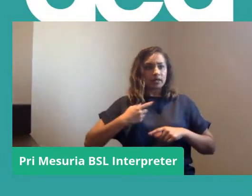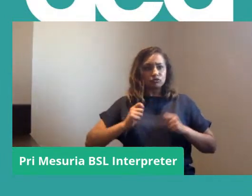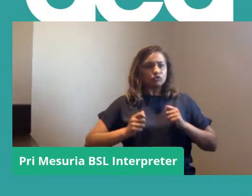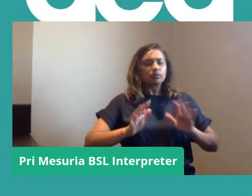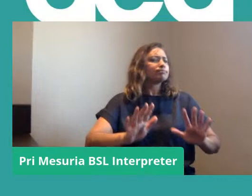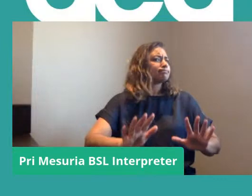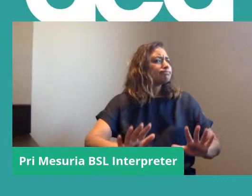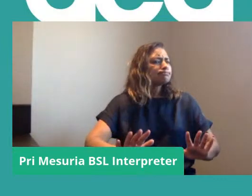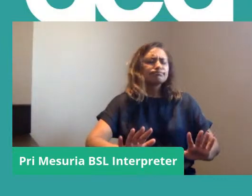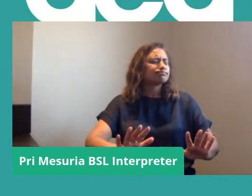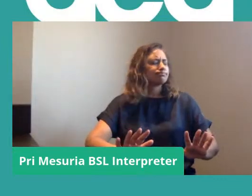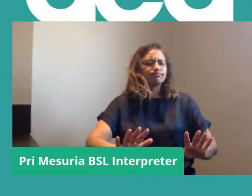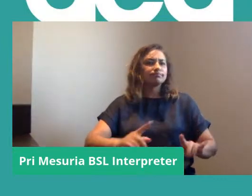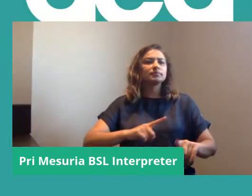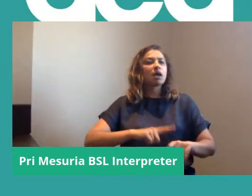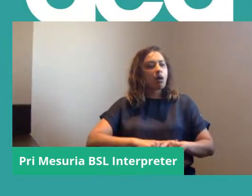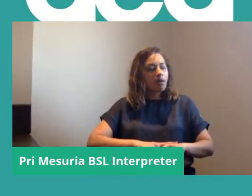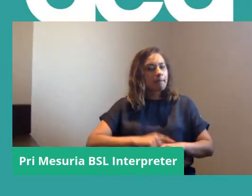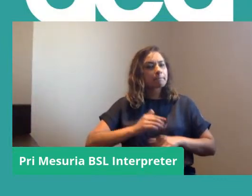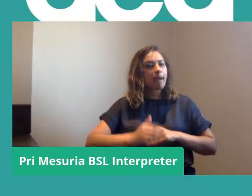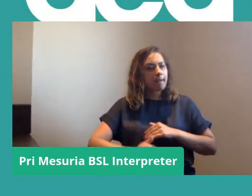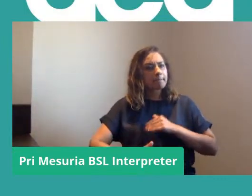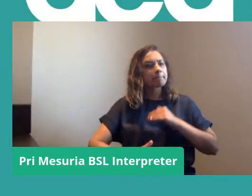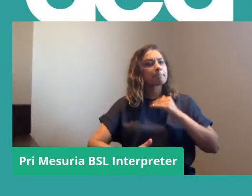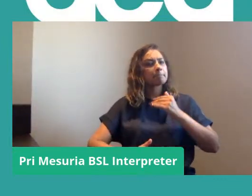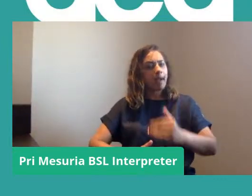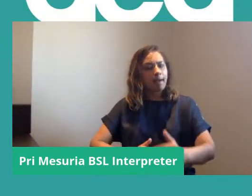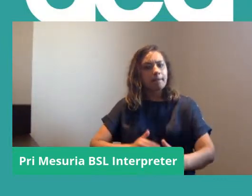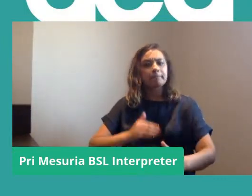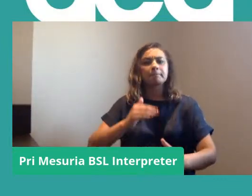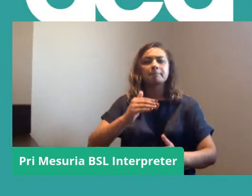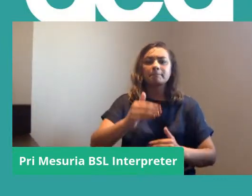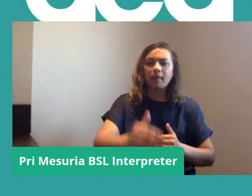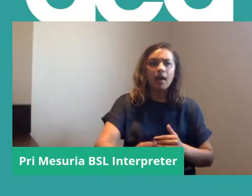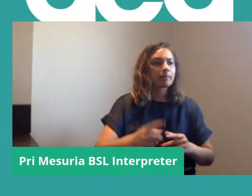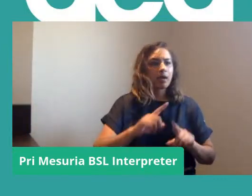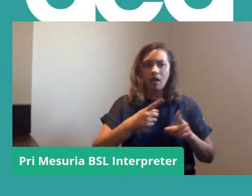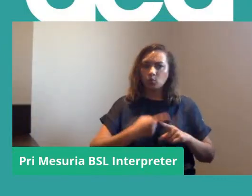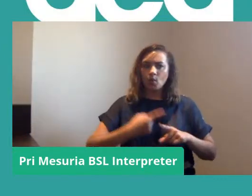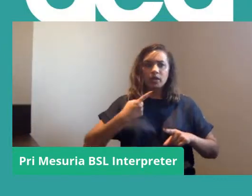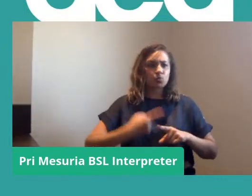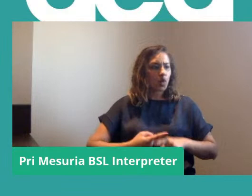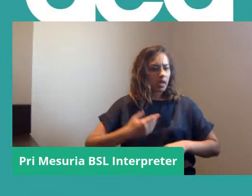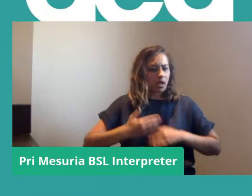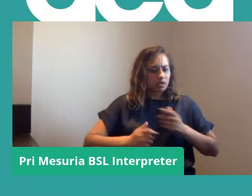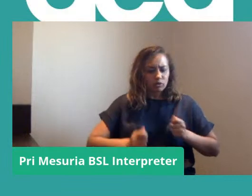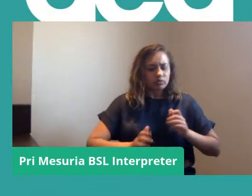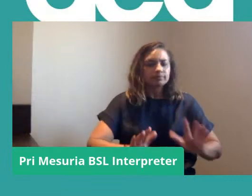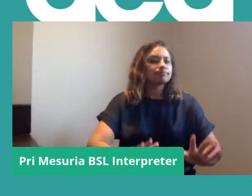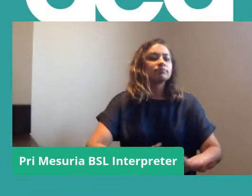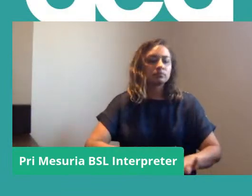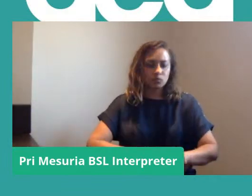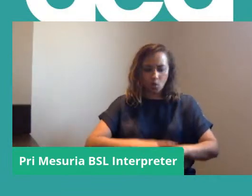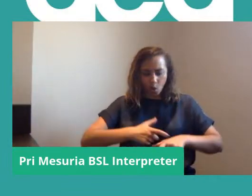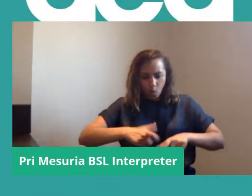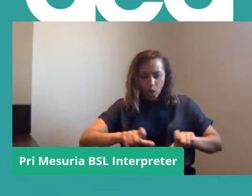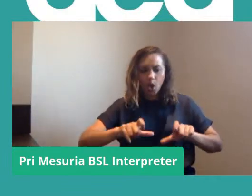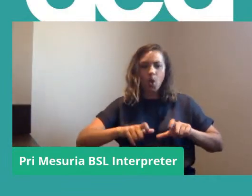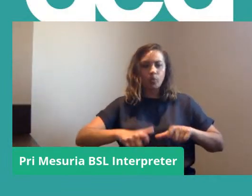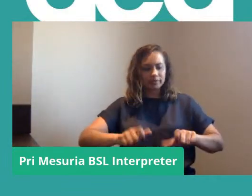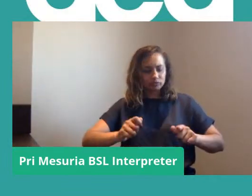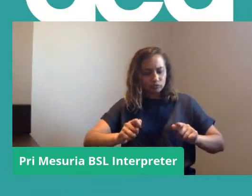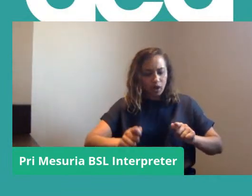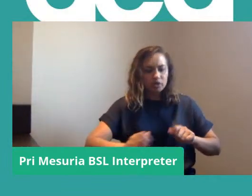I mean the name of McAlevey's book is no shortcuts there are no shortcuts to this but I see it really much as very much an ongoing process